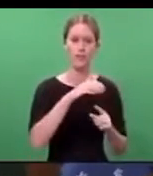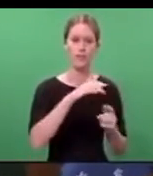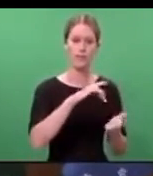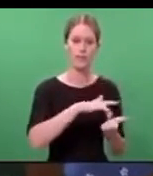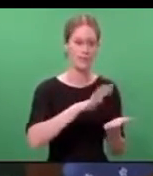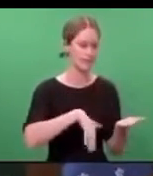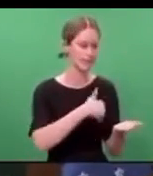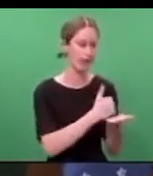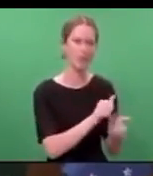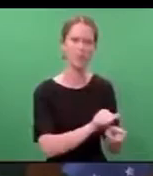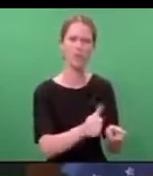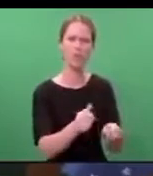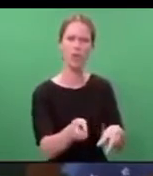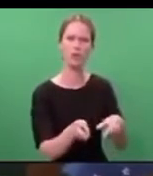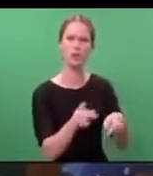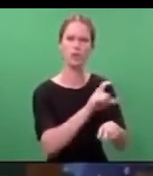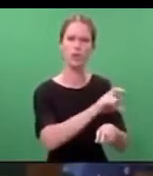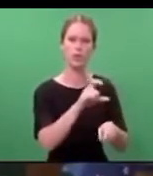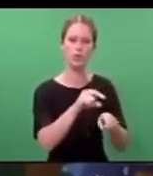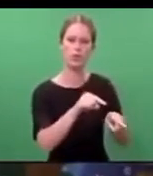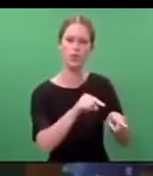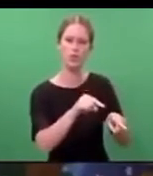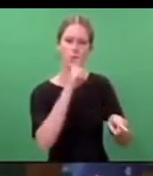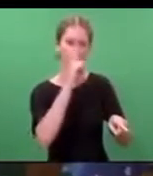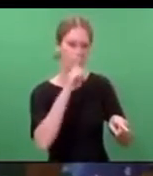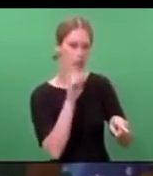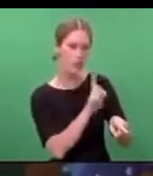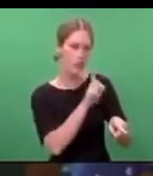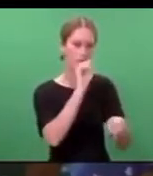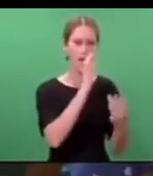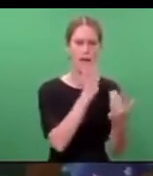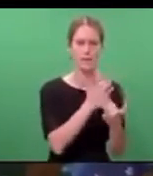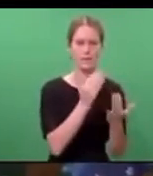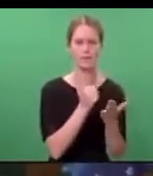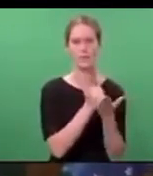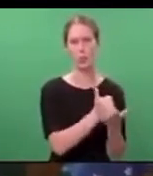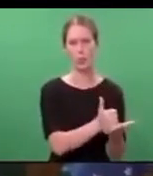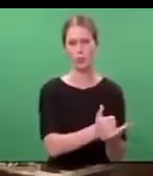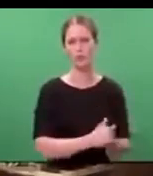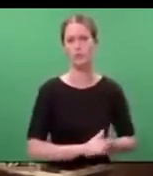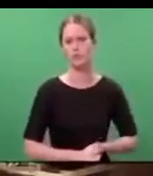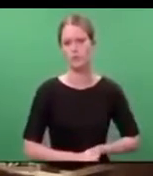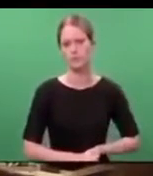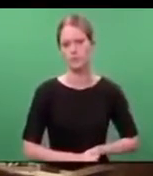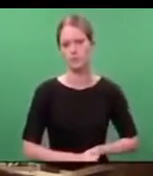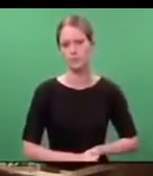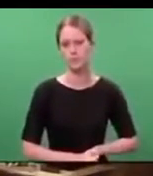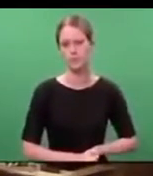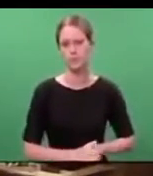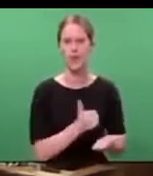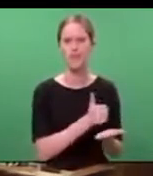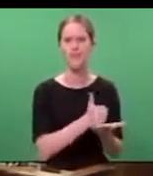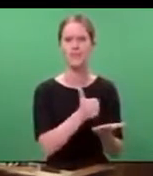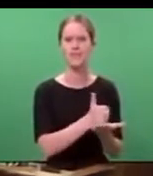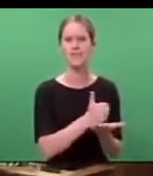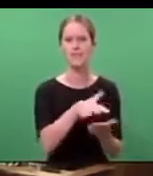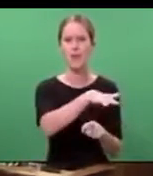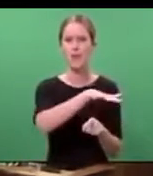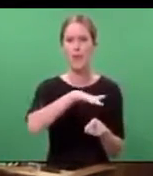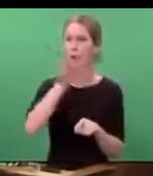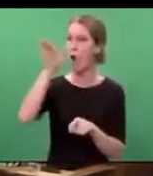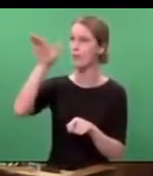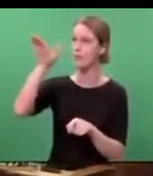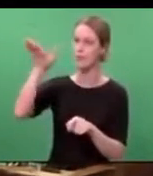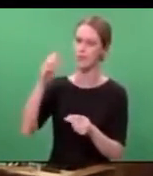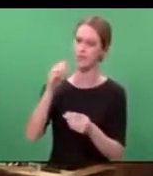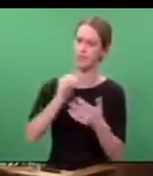up near the hospital in Christchurch to make sure people know how to access support. Visas for family members overseas